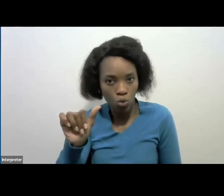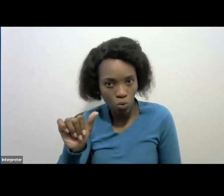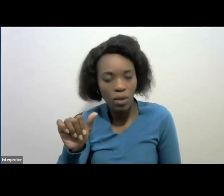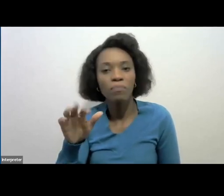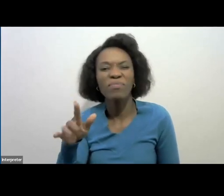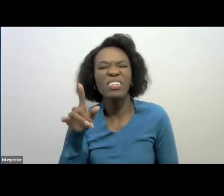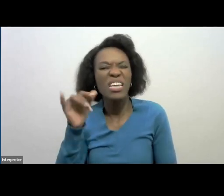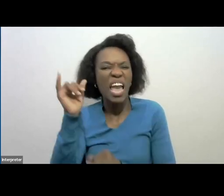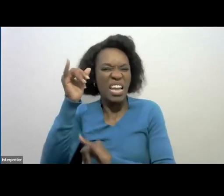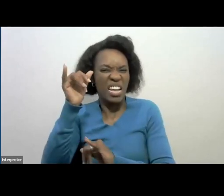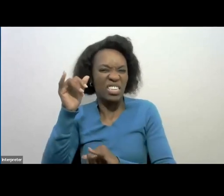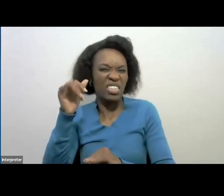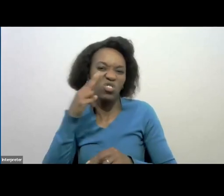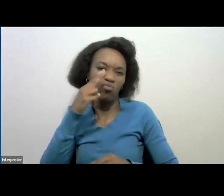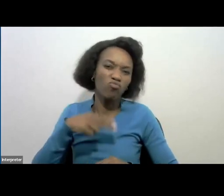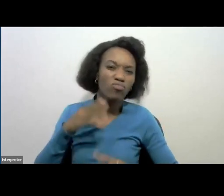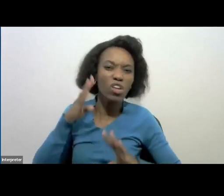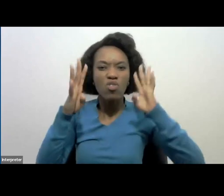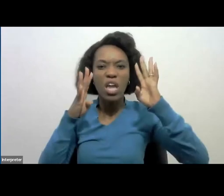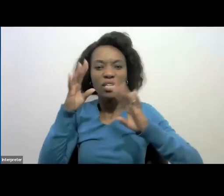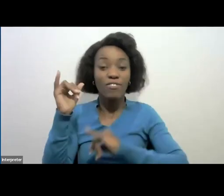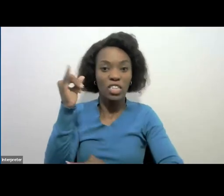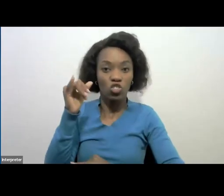today as a creative industry.